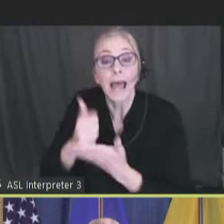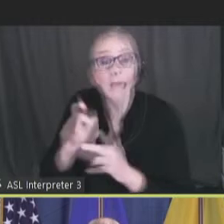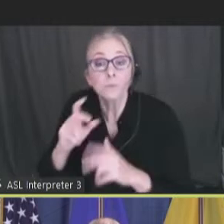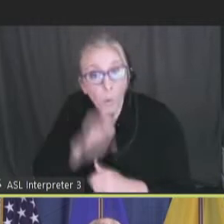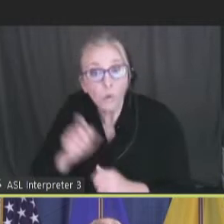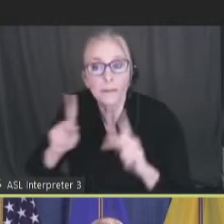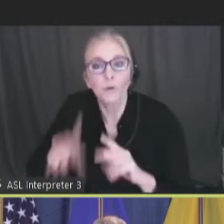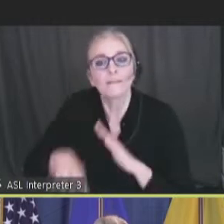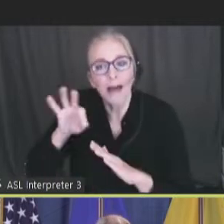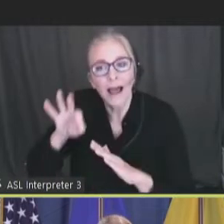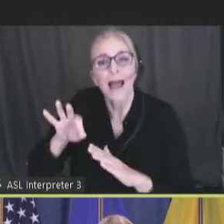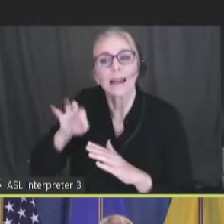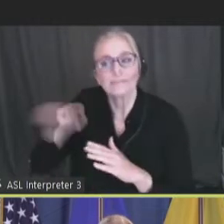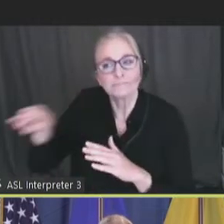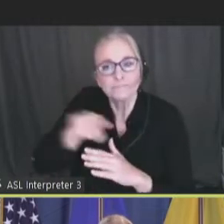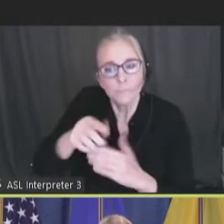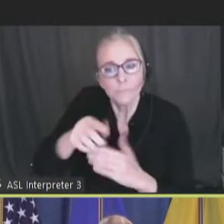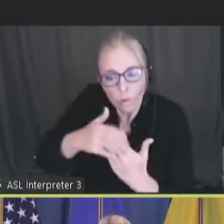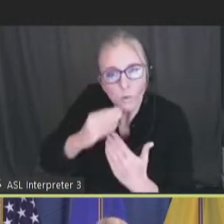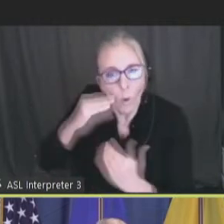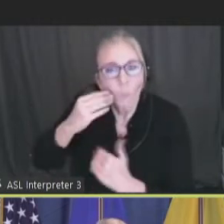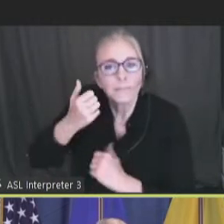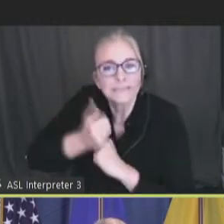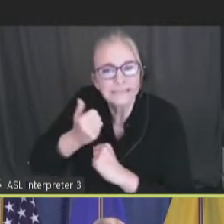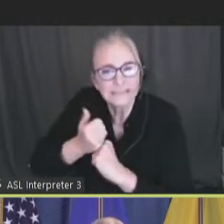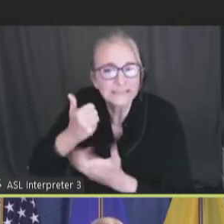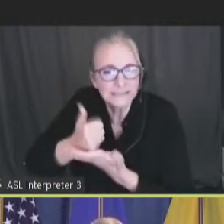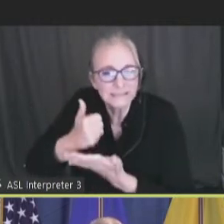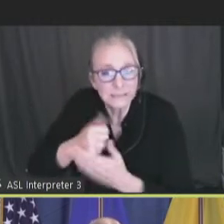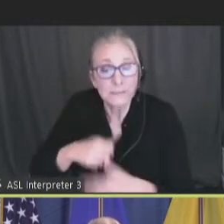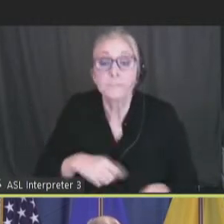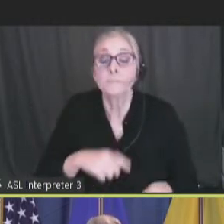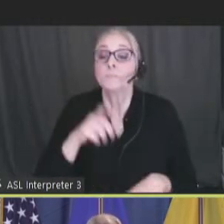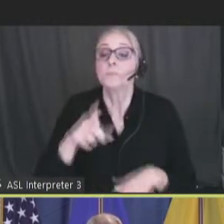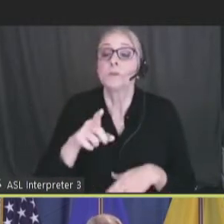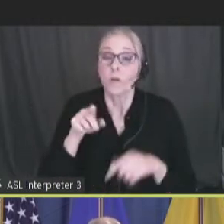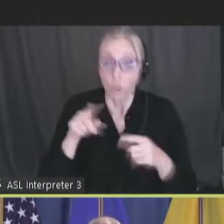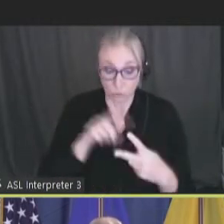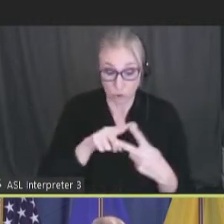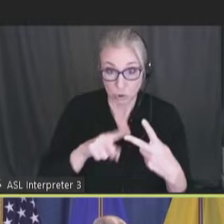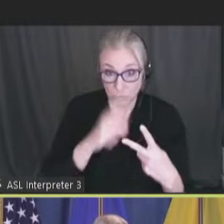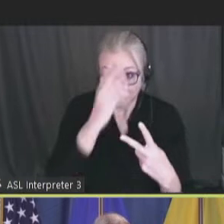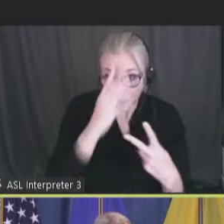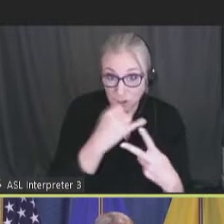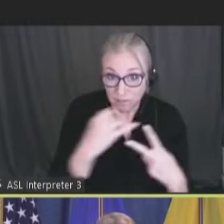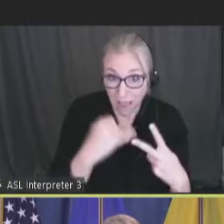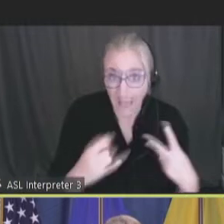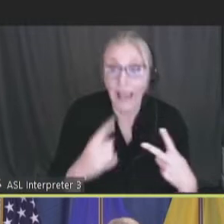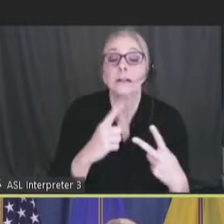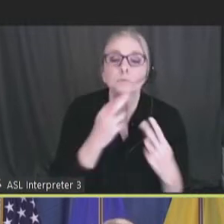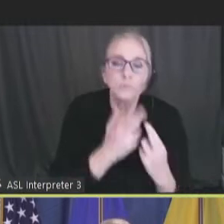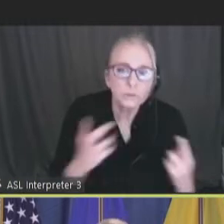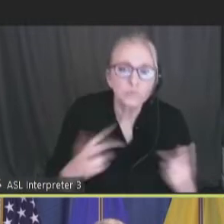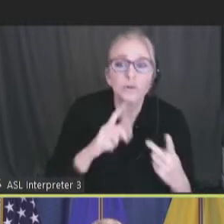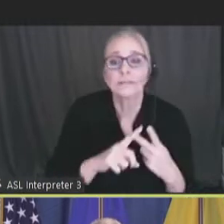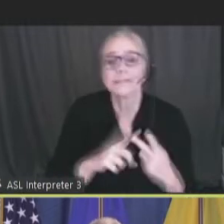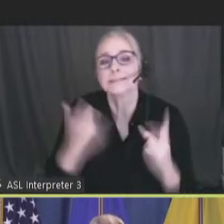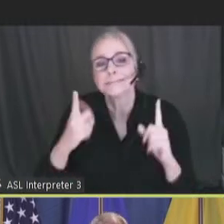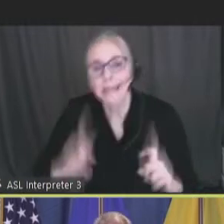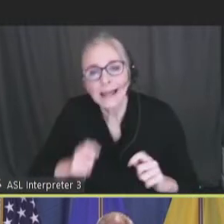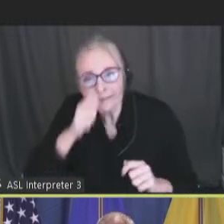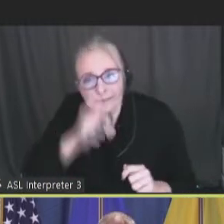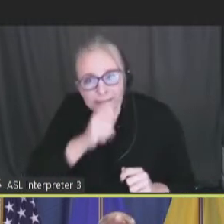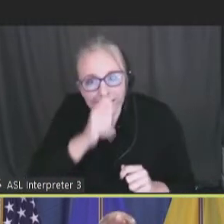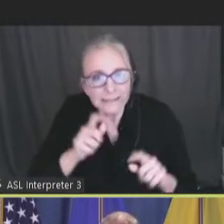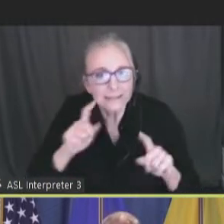seeking assistance. And these two information lines connected folks with resources, test kits, and